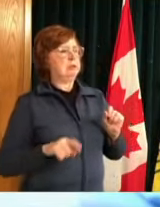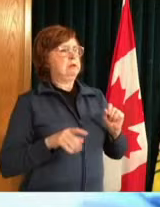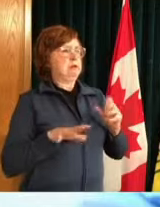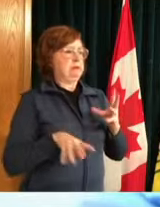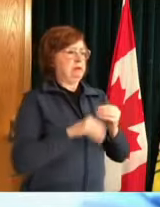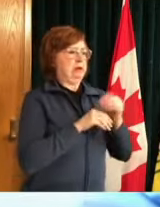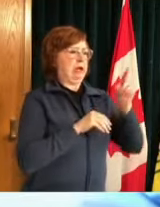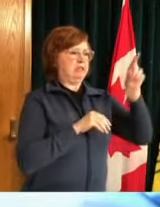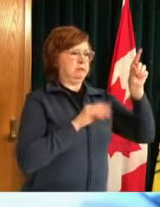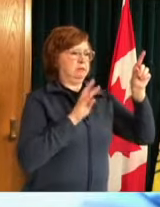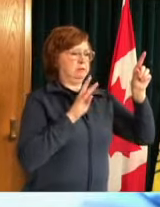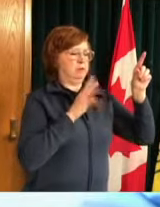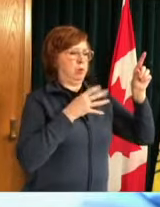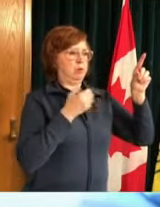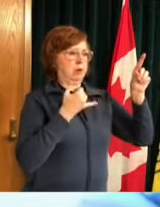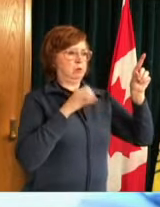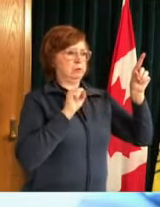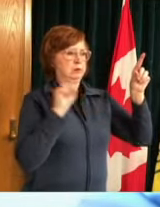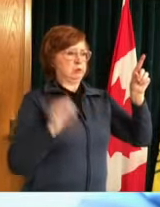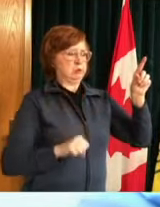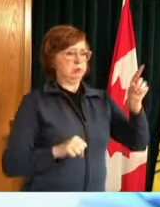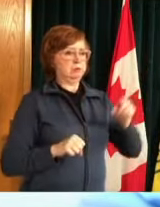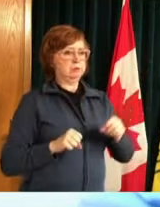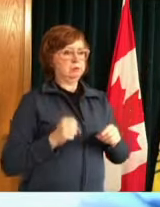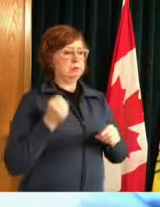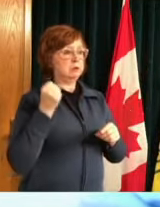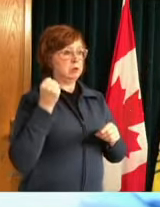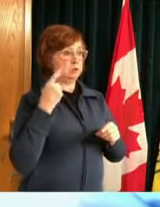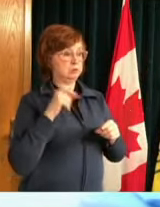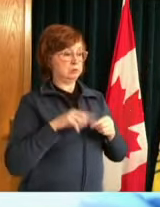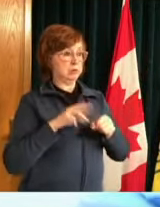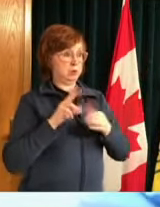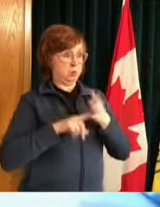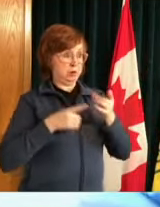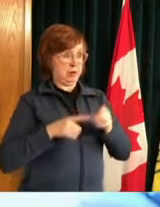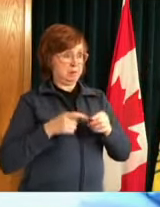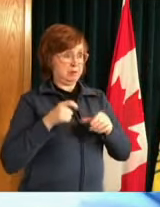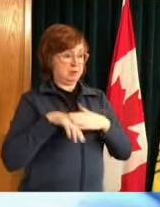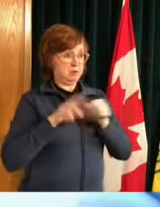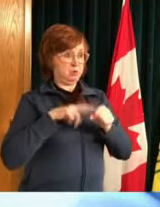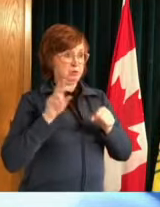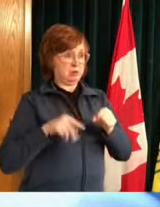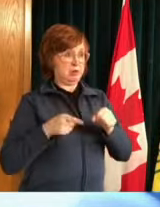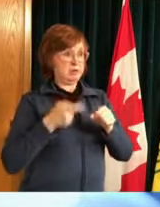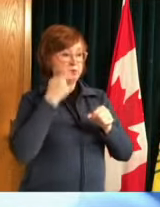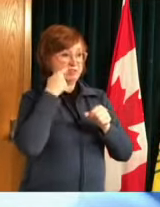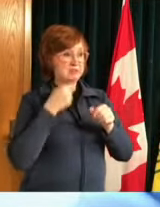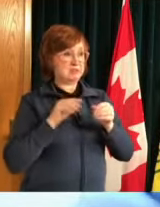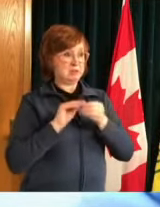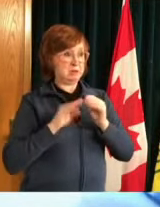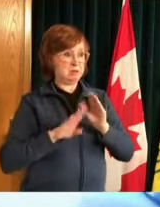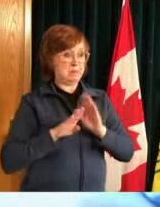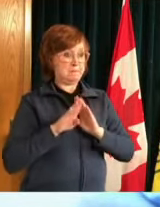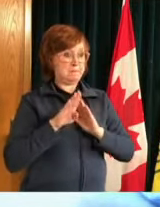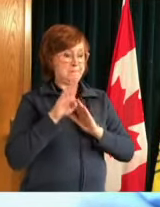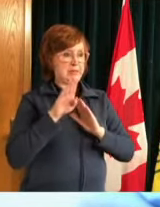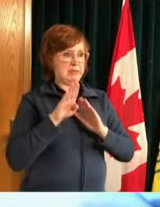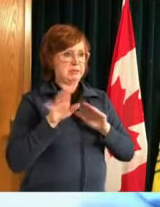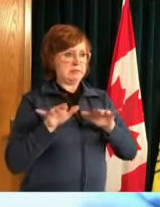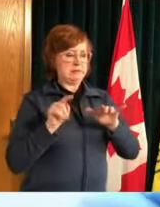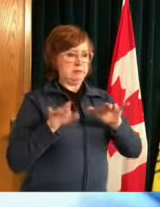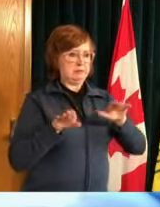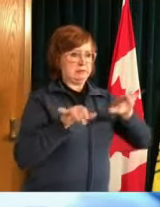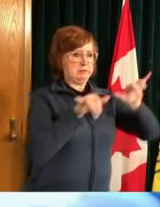to replicate in saskatoon other guarantees that would be put a tremendous pressure on the you know acute care